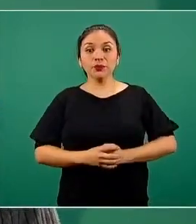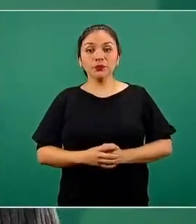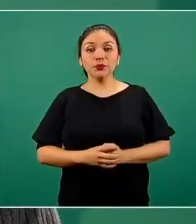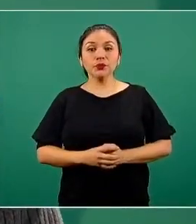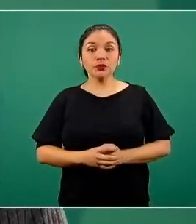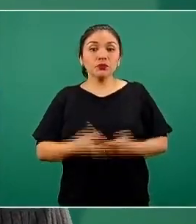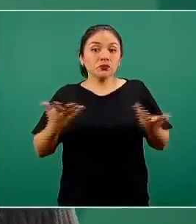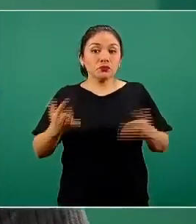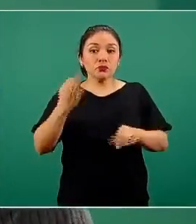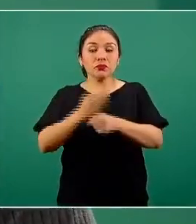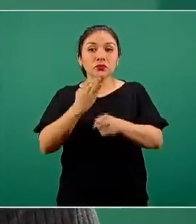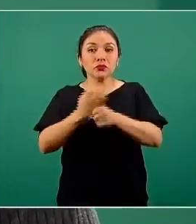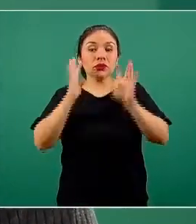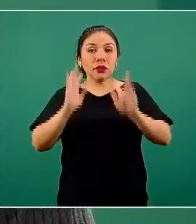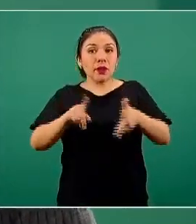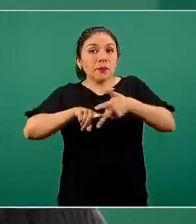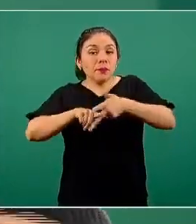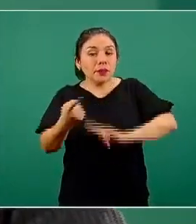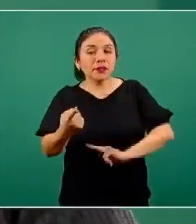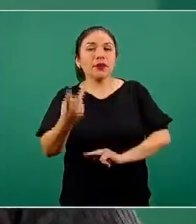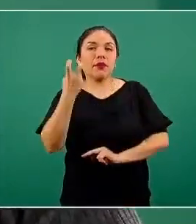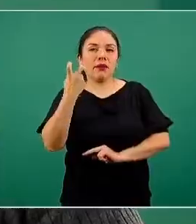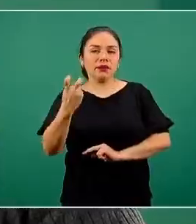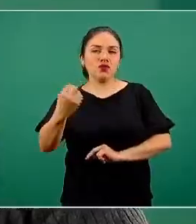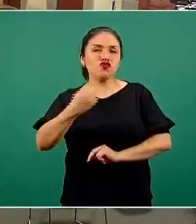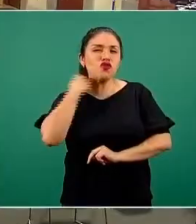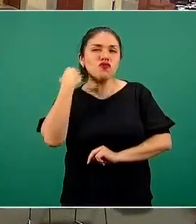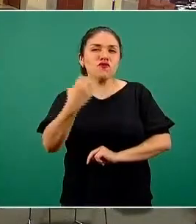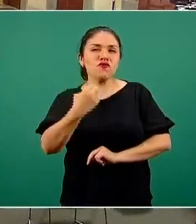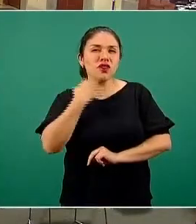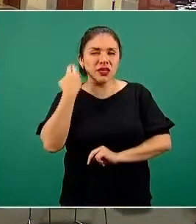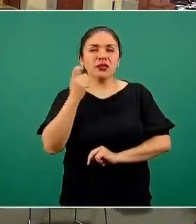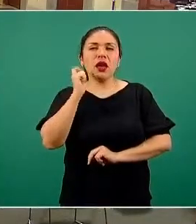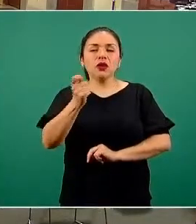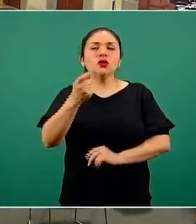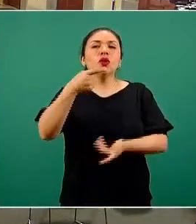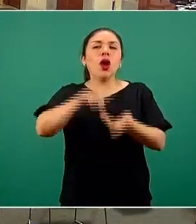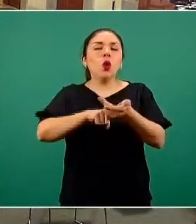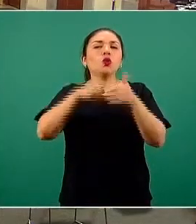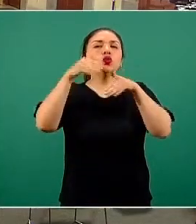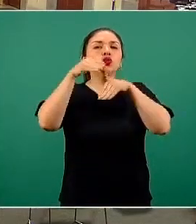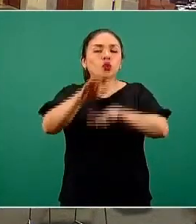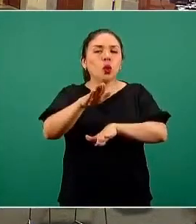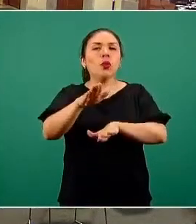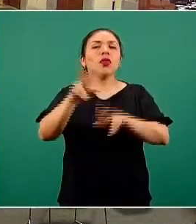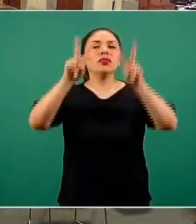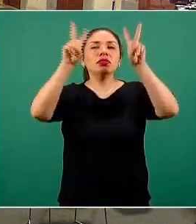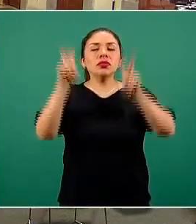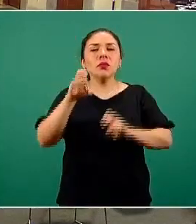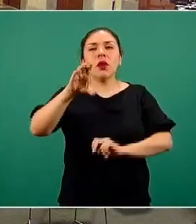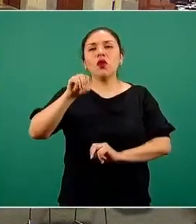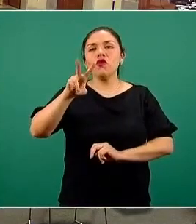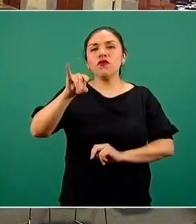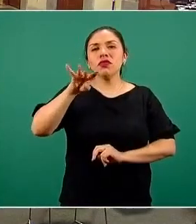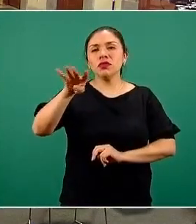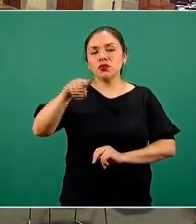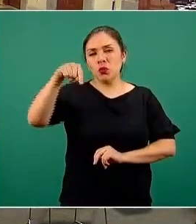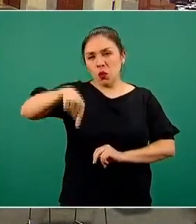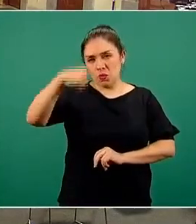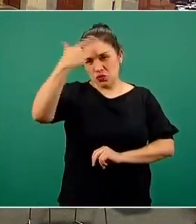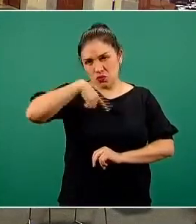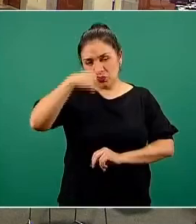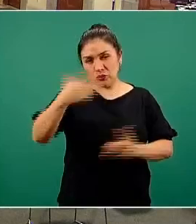And, well, we're to start our conference of prensa in relation to COVID-19 in Mexico this evening.